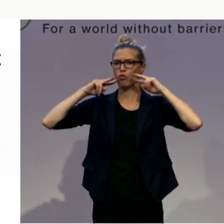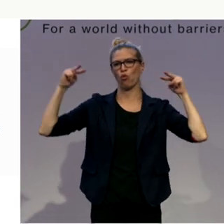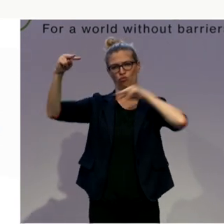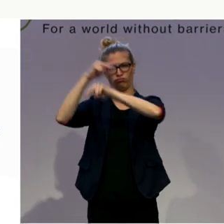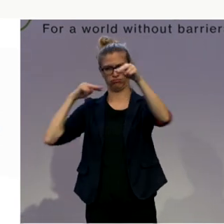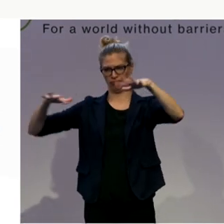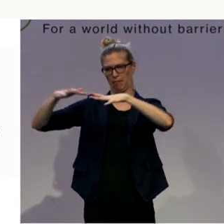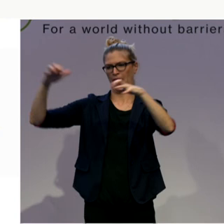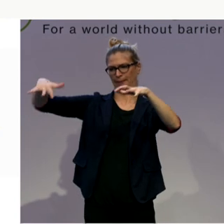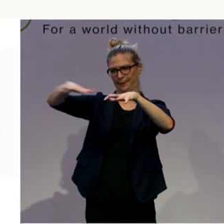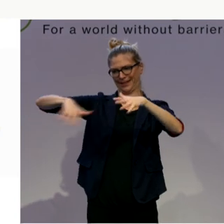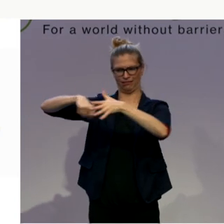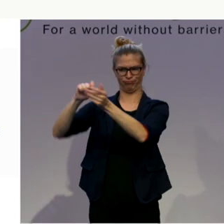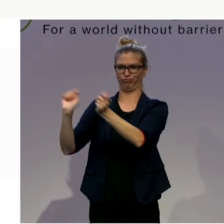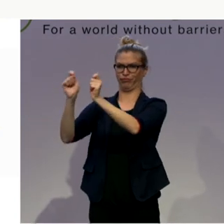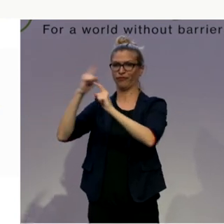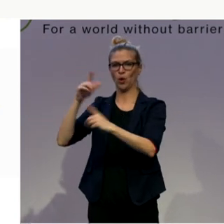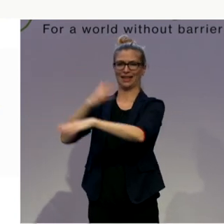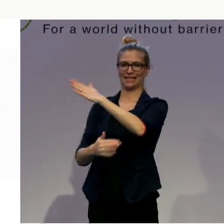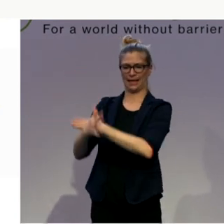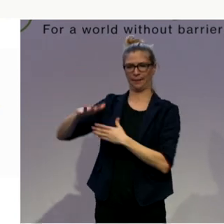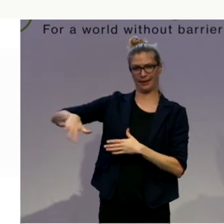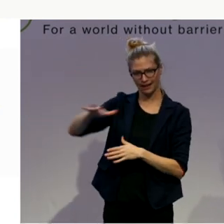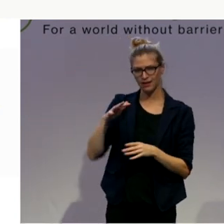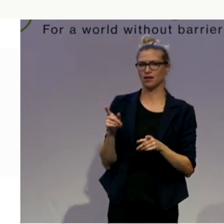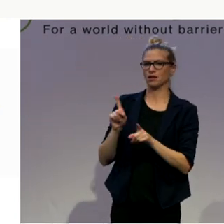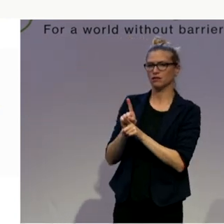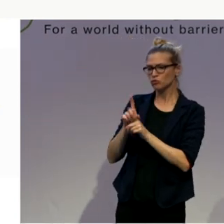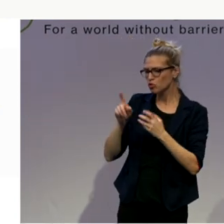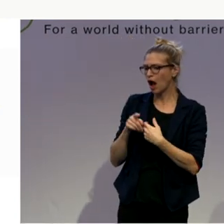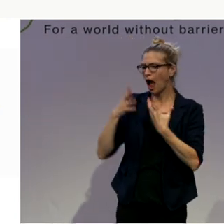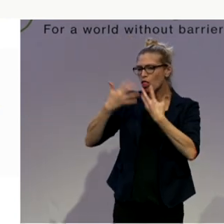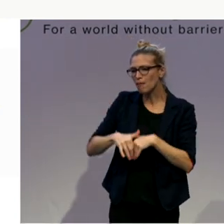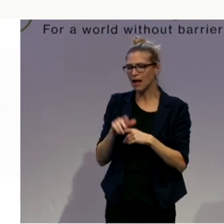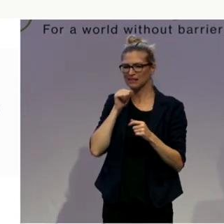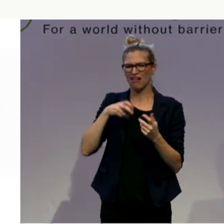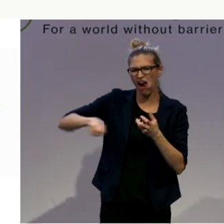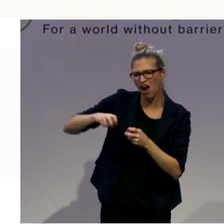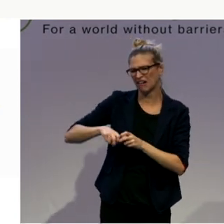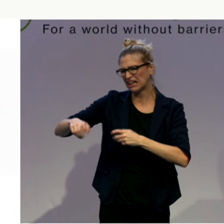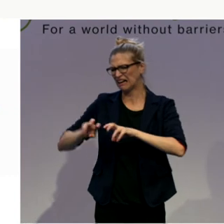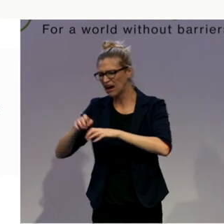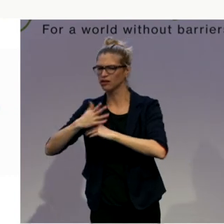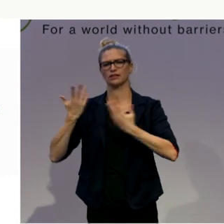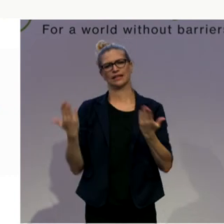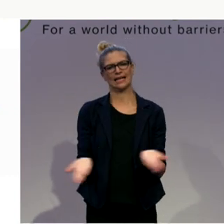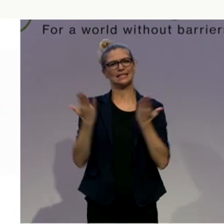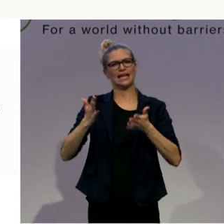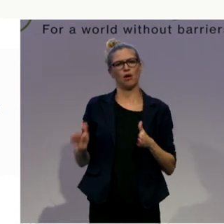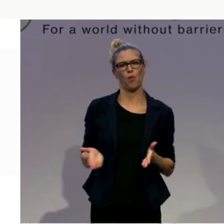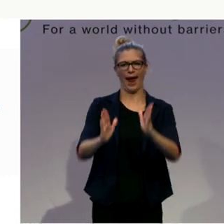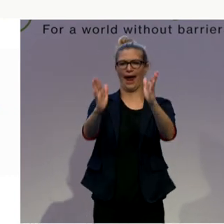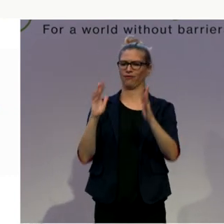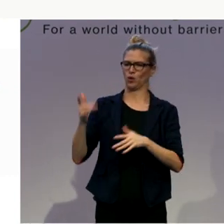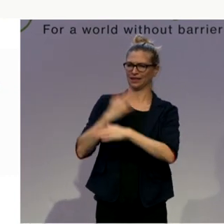Door buttons and card readers will provide automatic door openings for the hearing-impaired. There will be